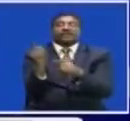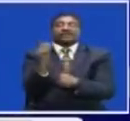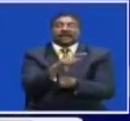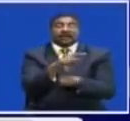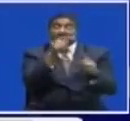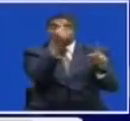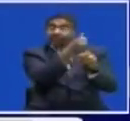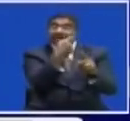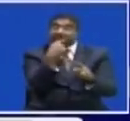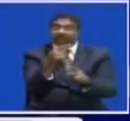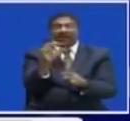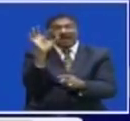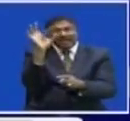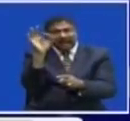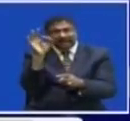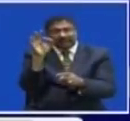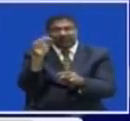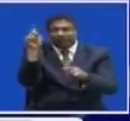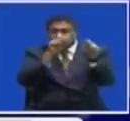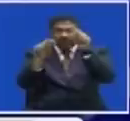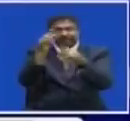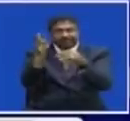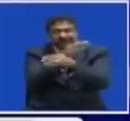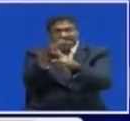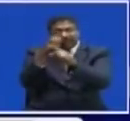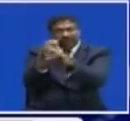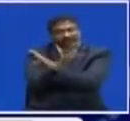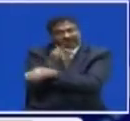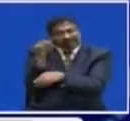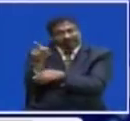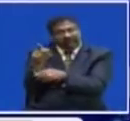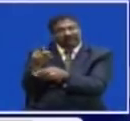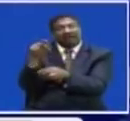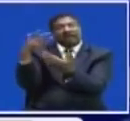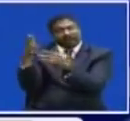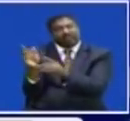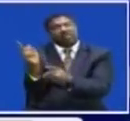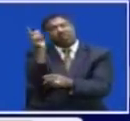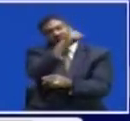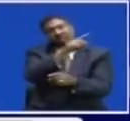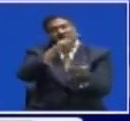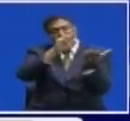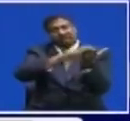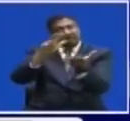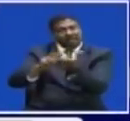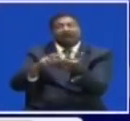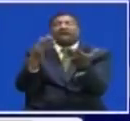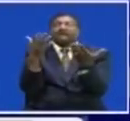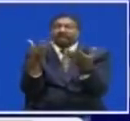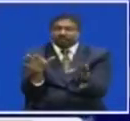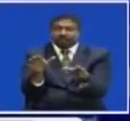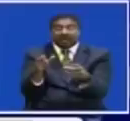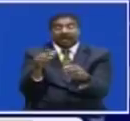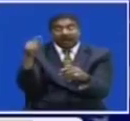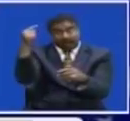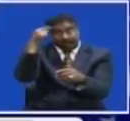Mukwita says Nine tourism business Entities from Zambia Have already signed Signed up For the premier event Which